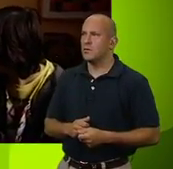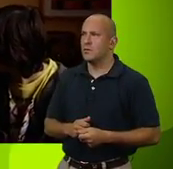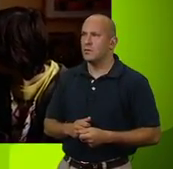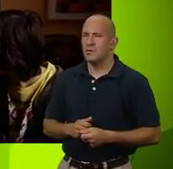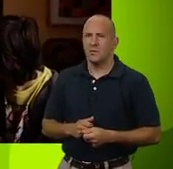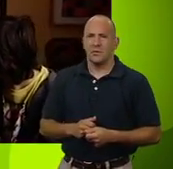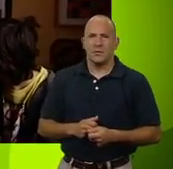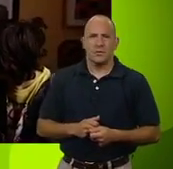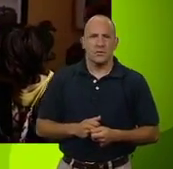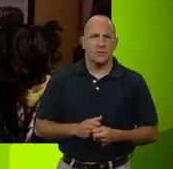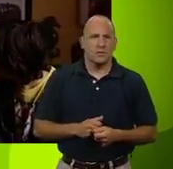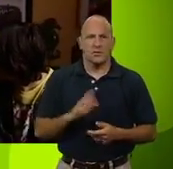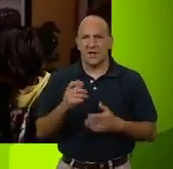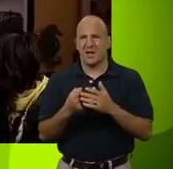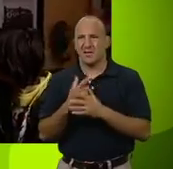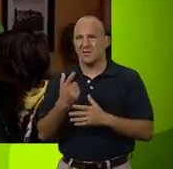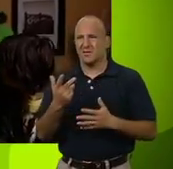Oh, excuse me. What's going on?